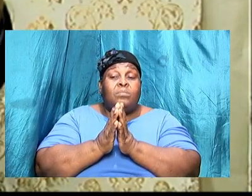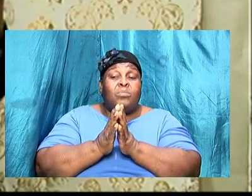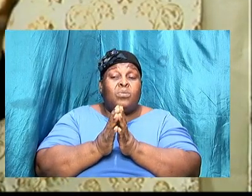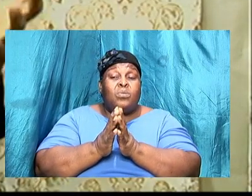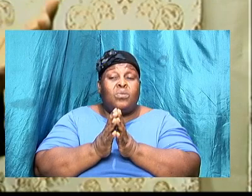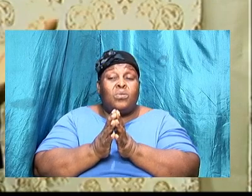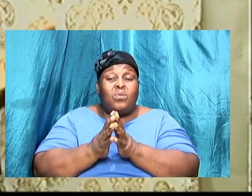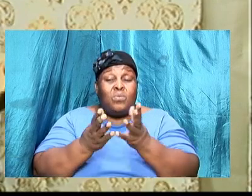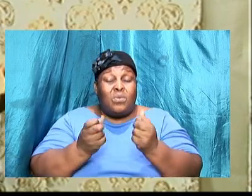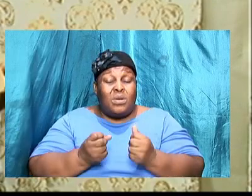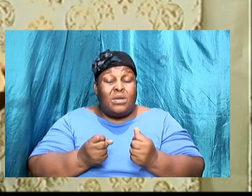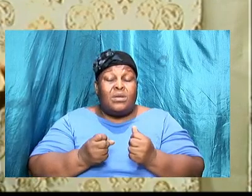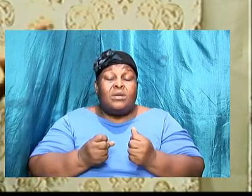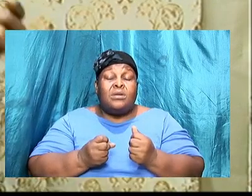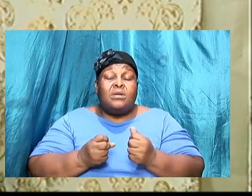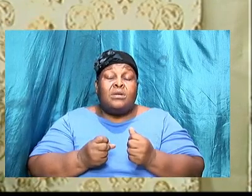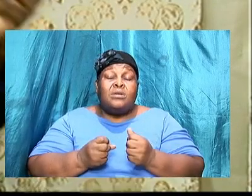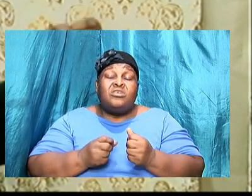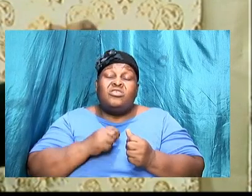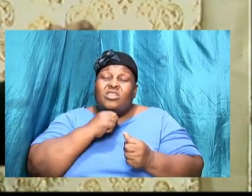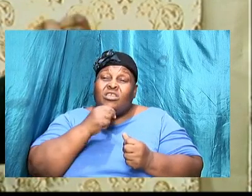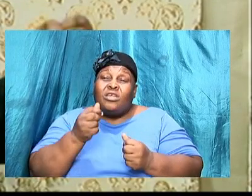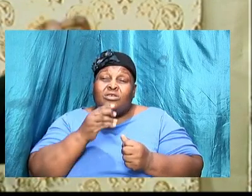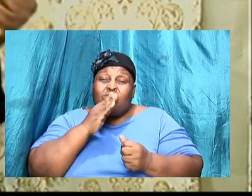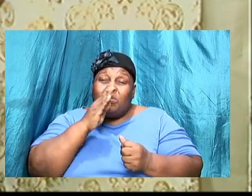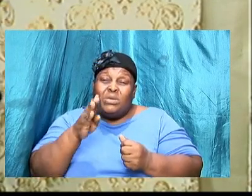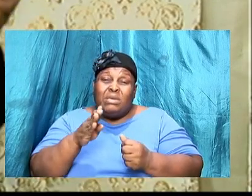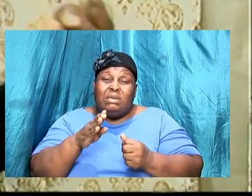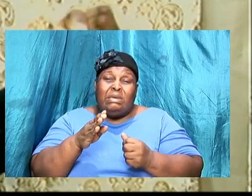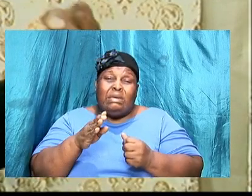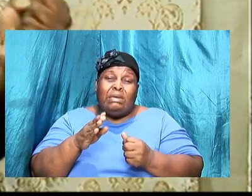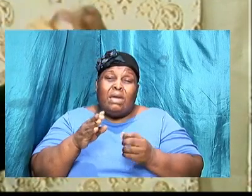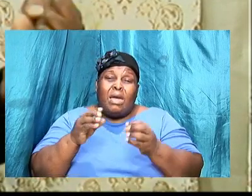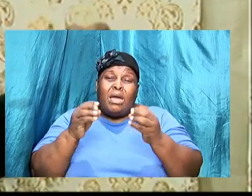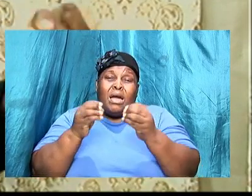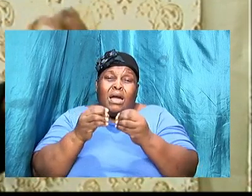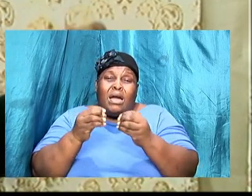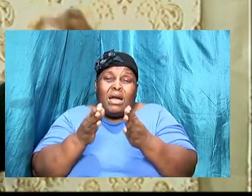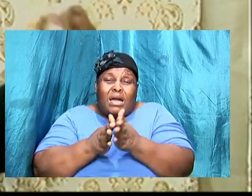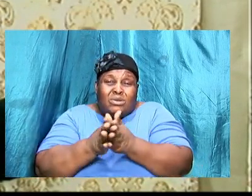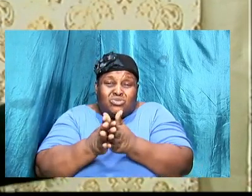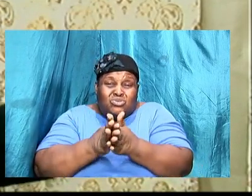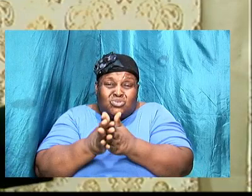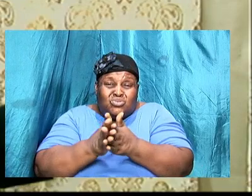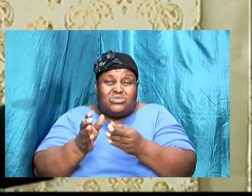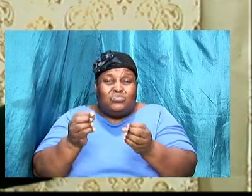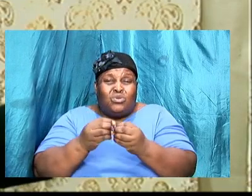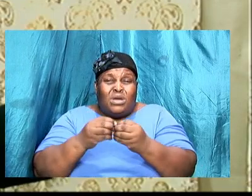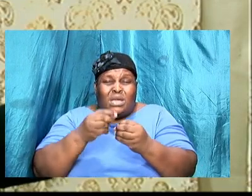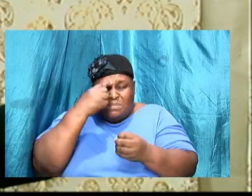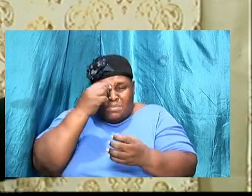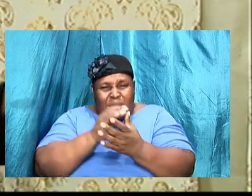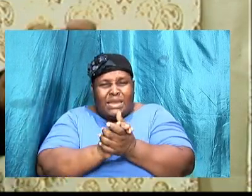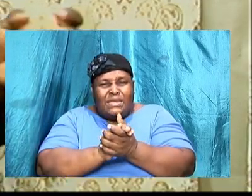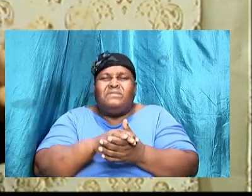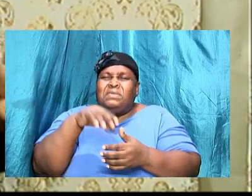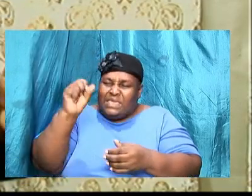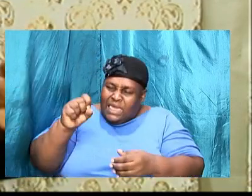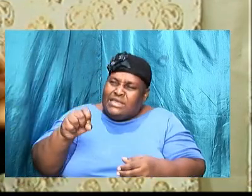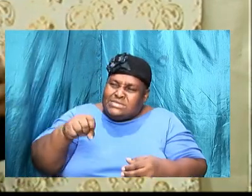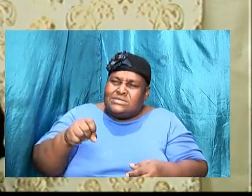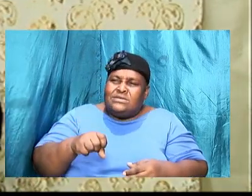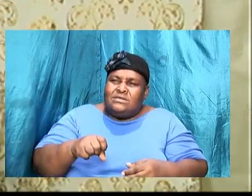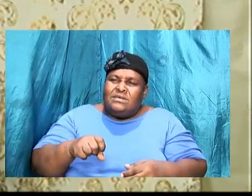overly anxious to say this is I believe that this is the will of God man this and you put